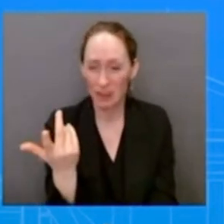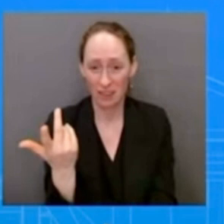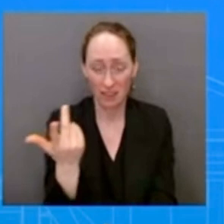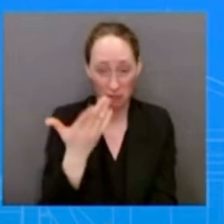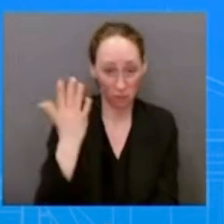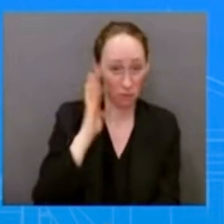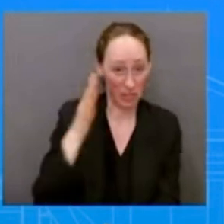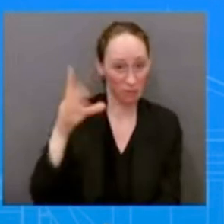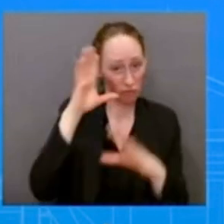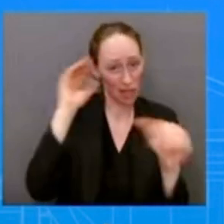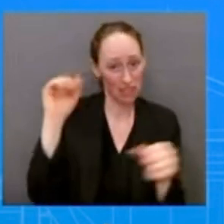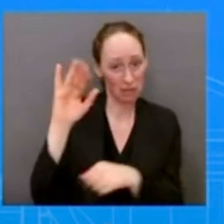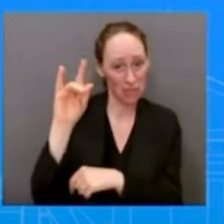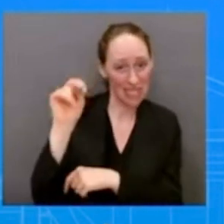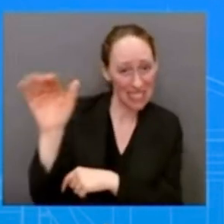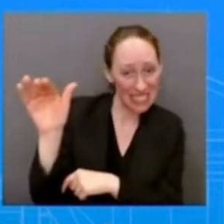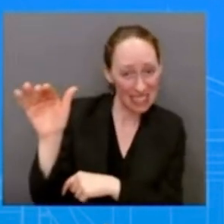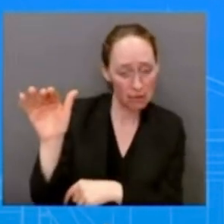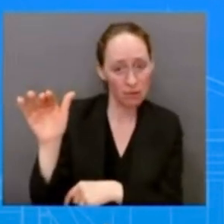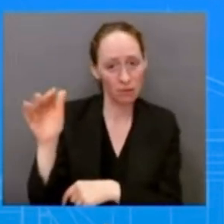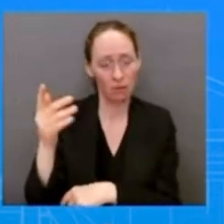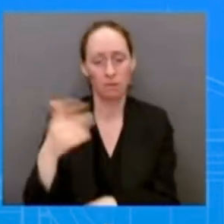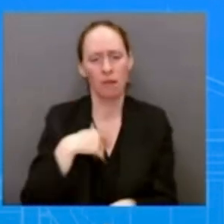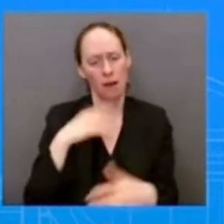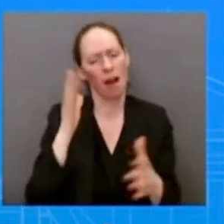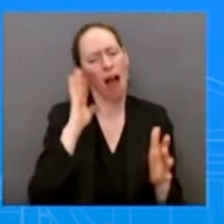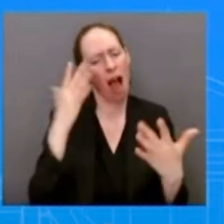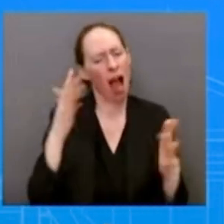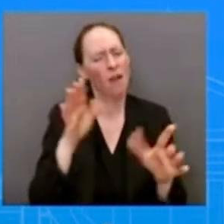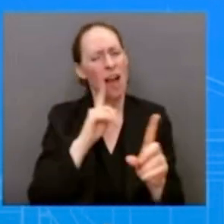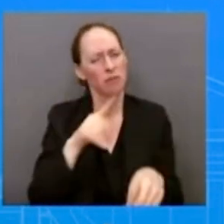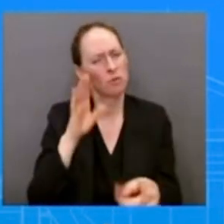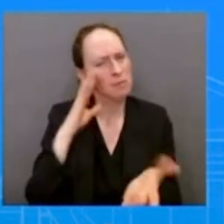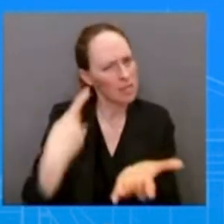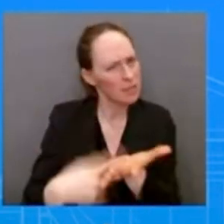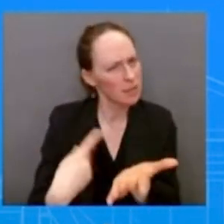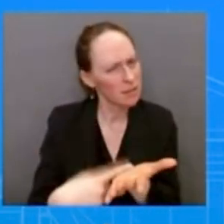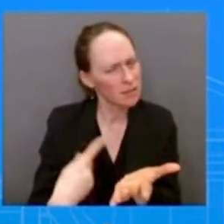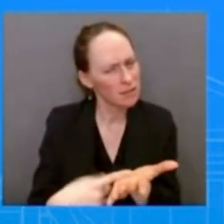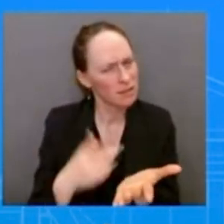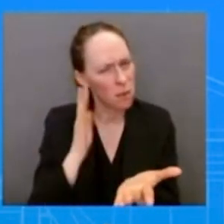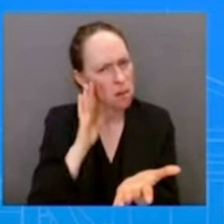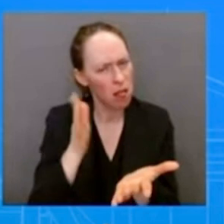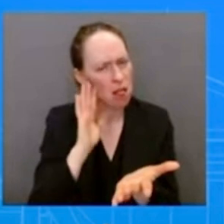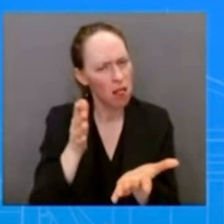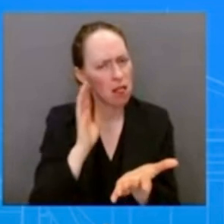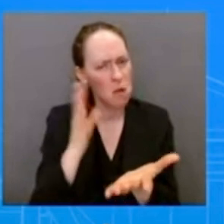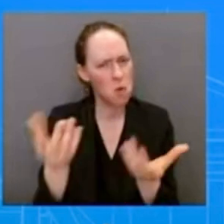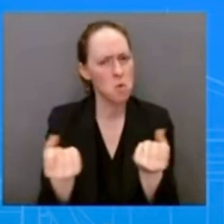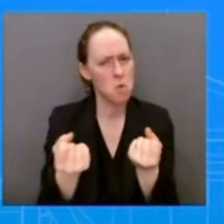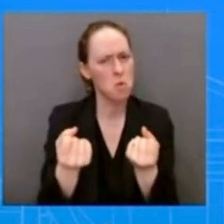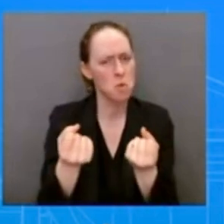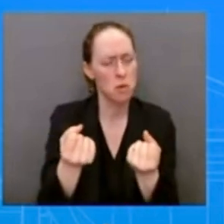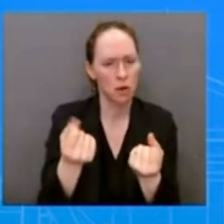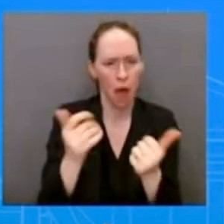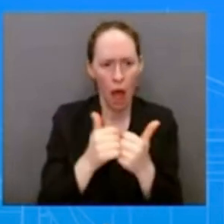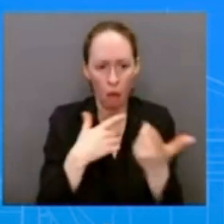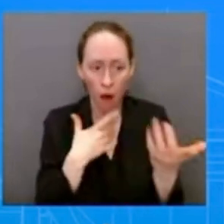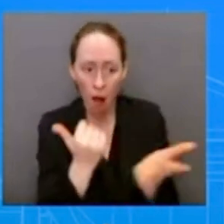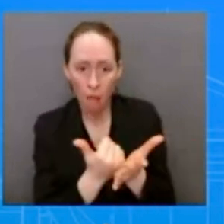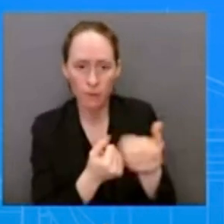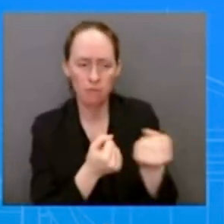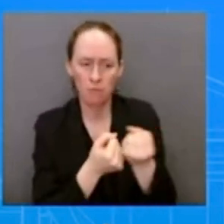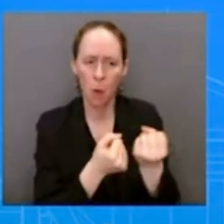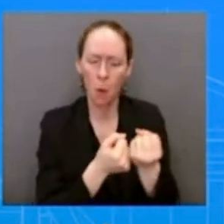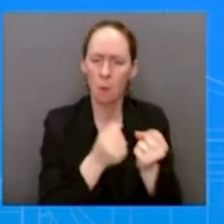haiti and we're going to talk about all the things that we got to continue to do for the haitian people and for security there on the uh on the